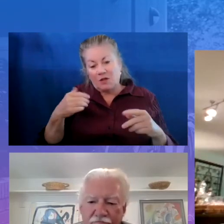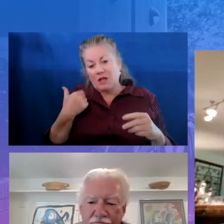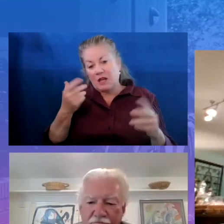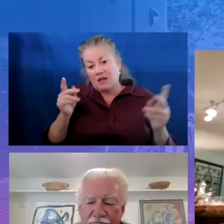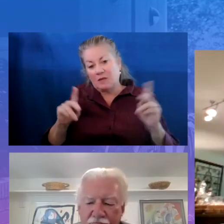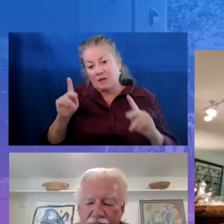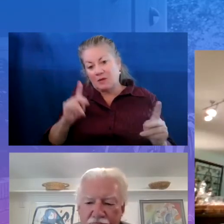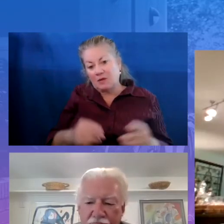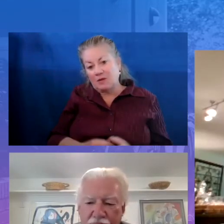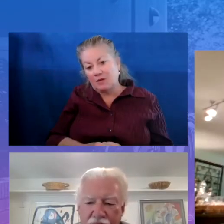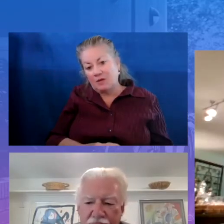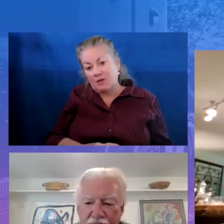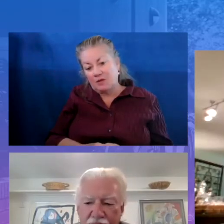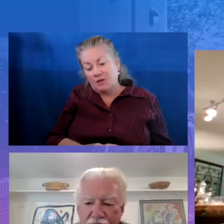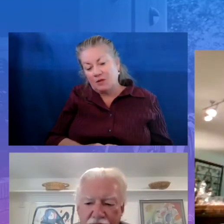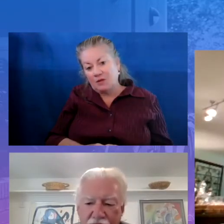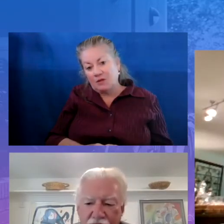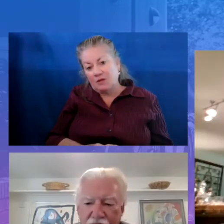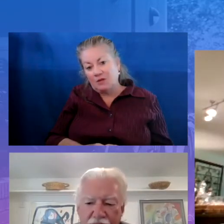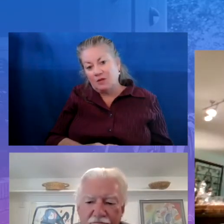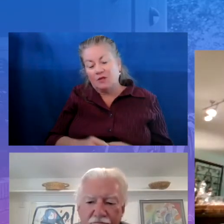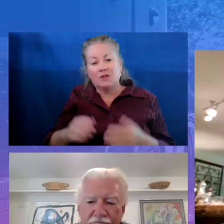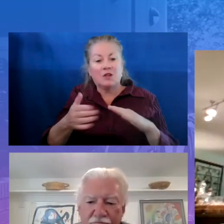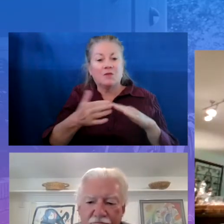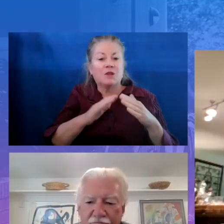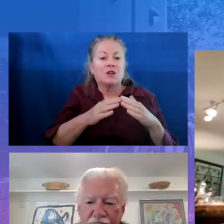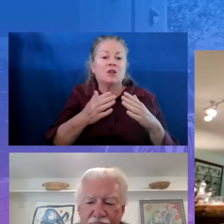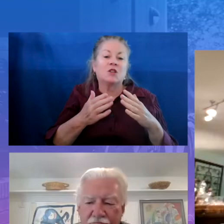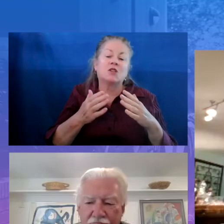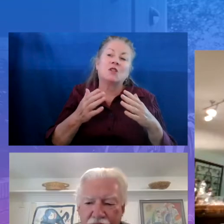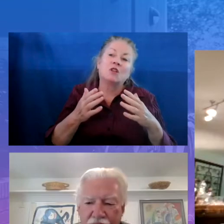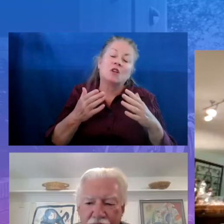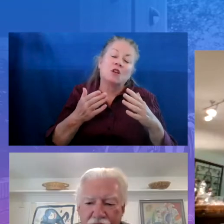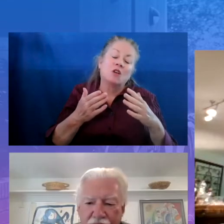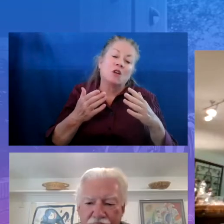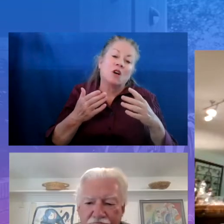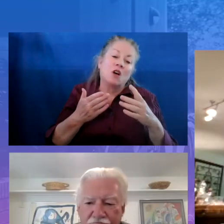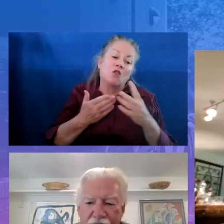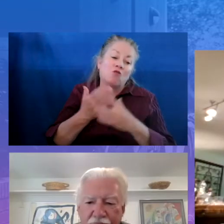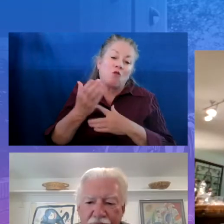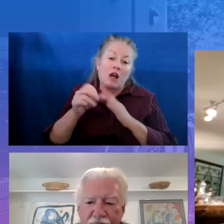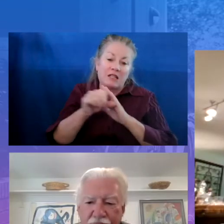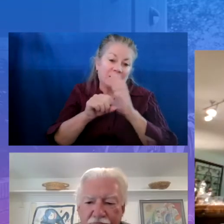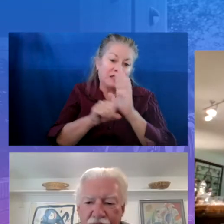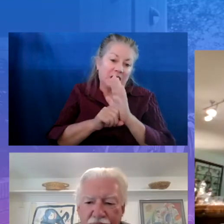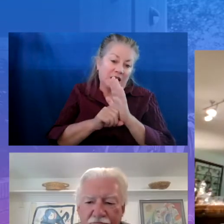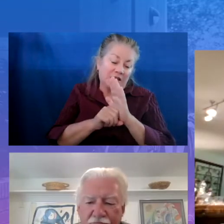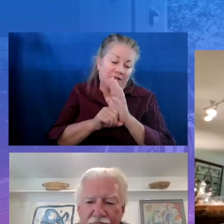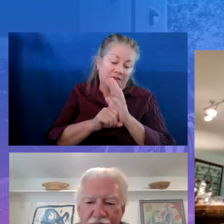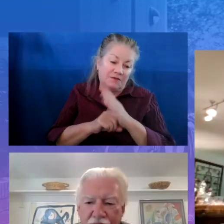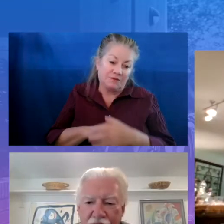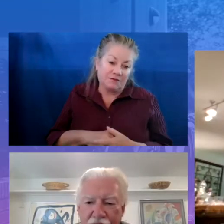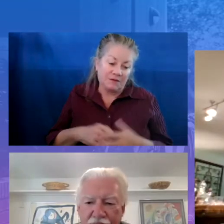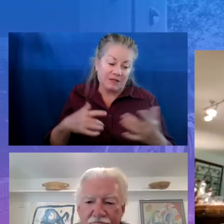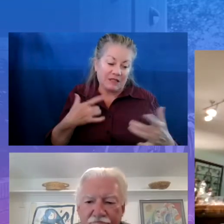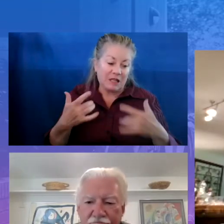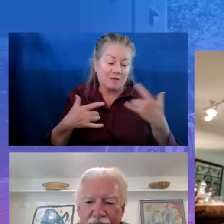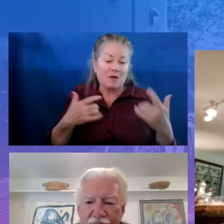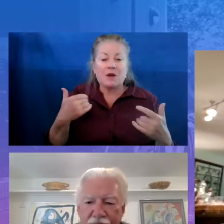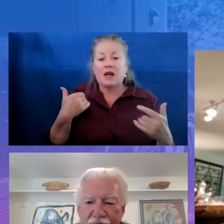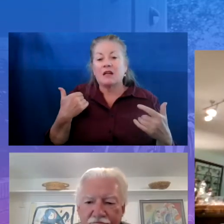communities all across this state and I'm just excited about what young people will have access to.